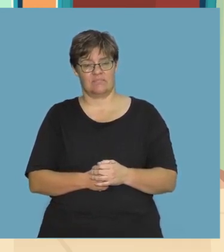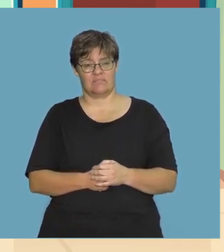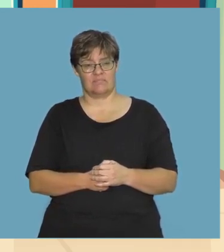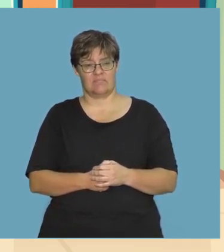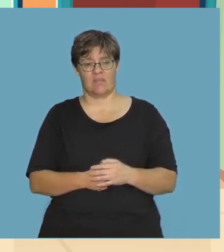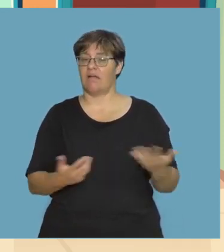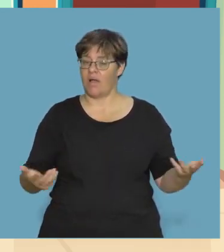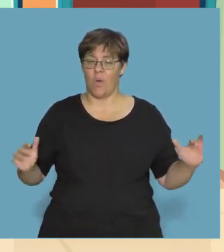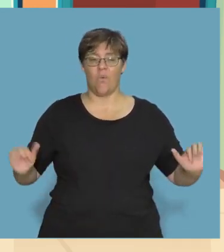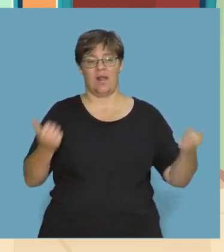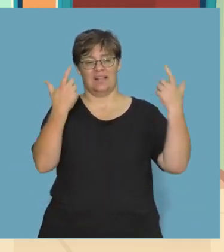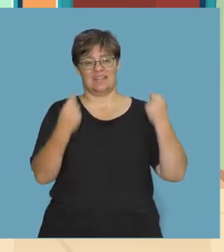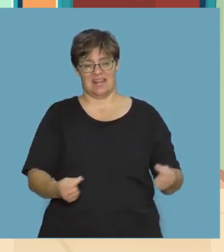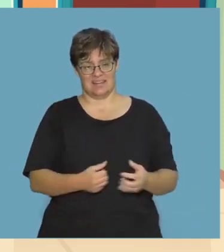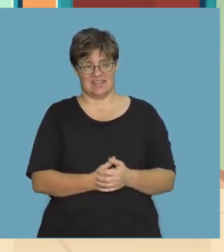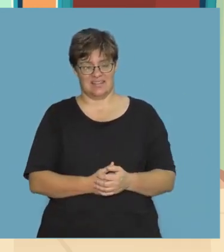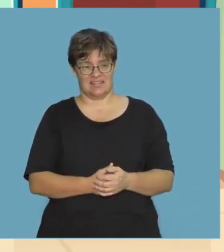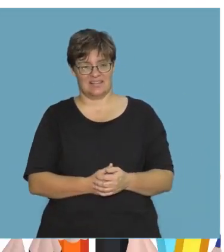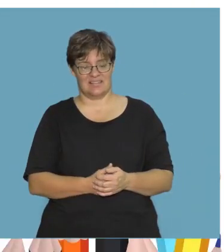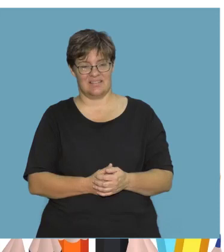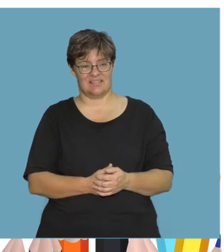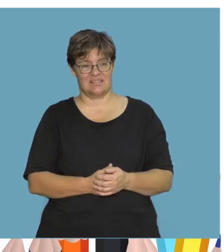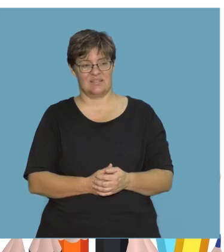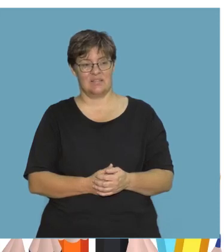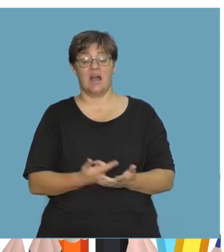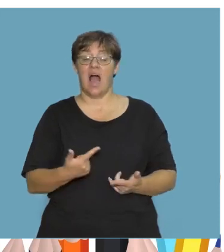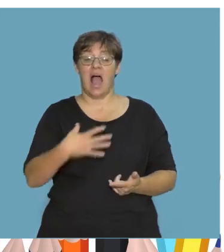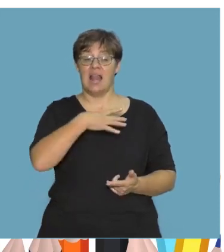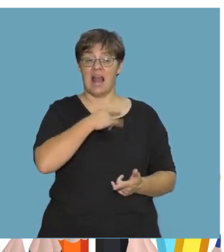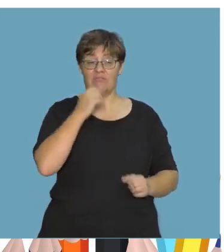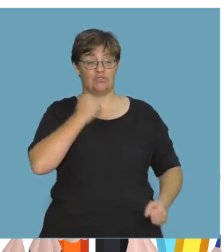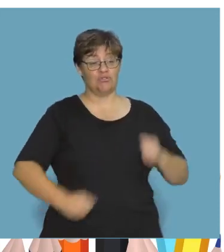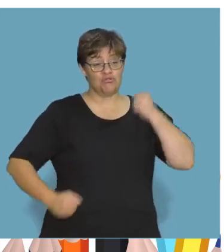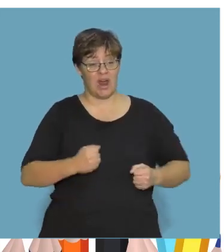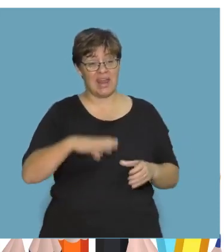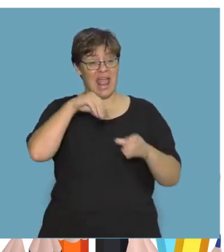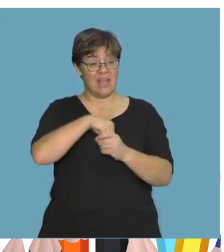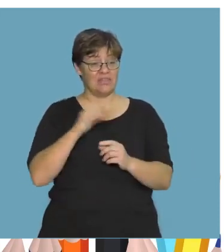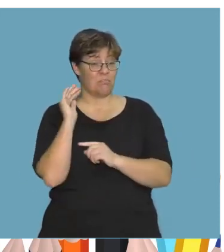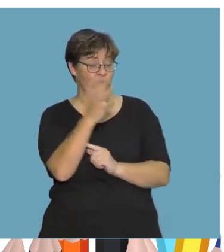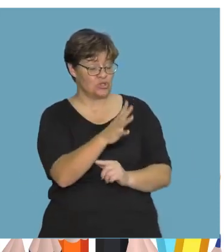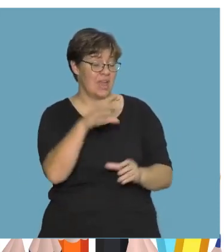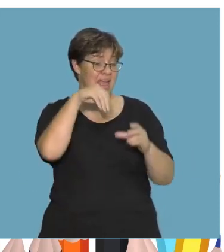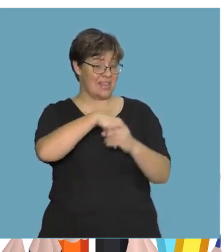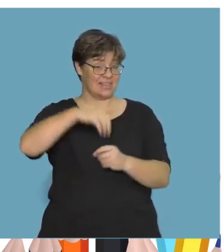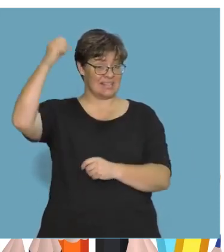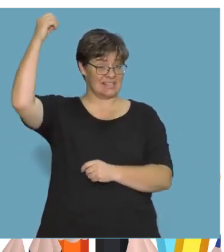Well done. done. Try this sentence. I love to run in the bush in the sun.